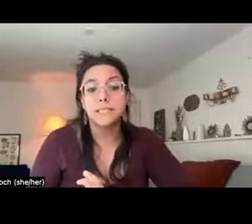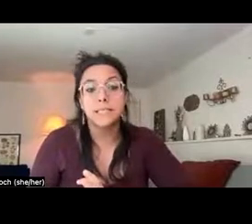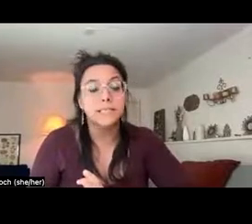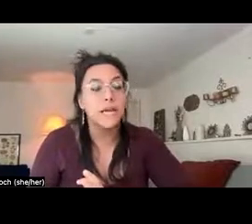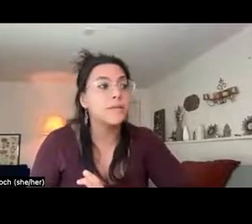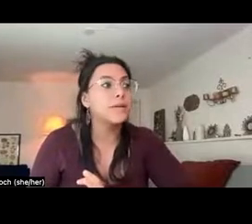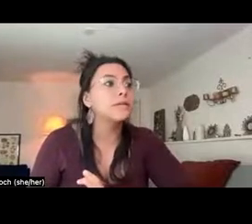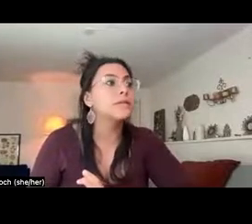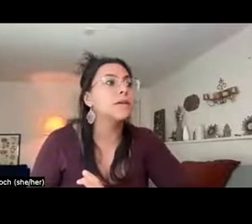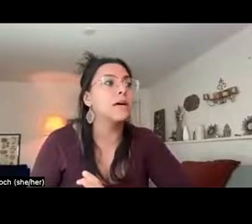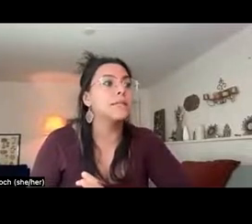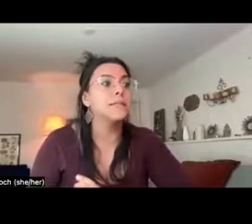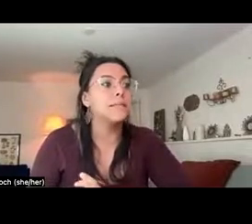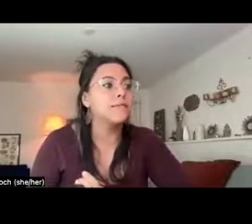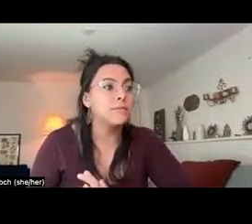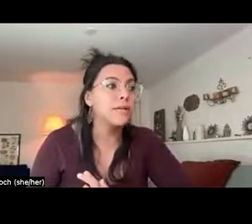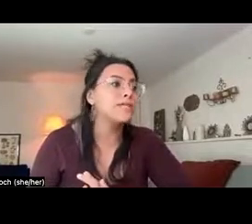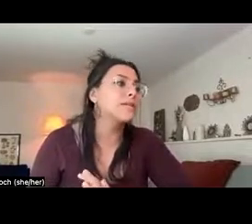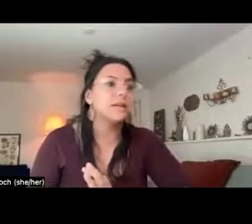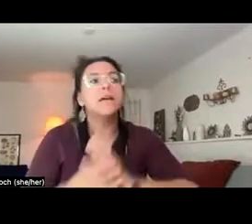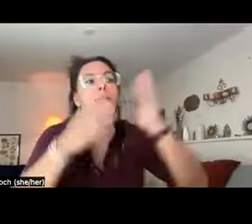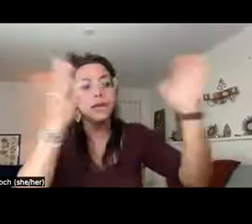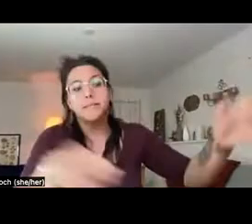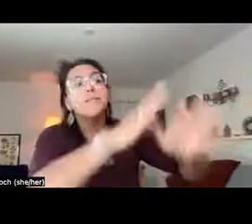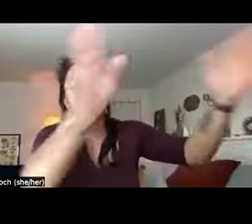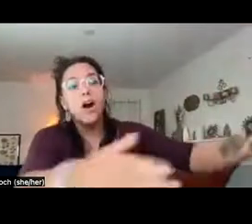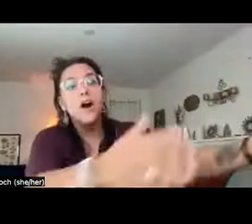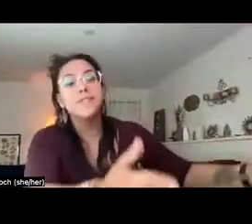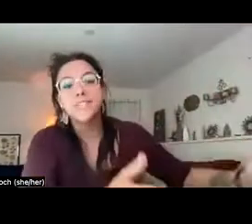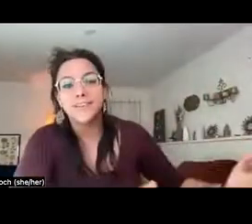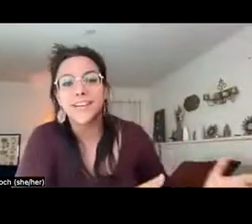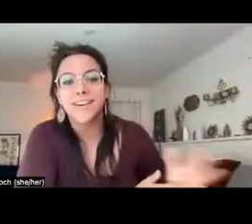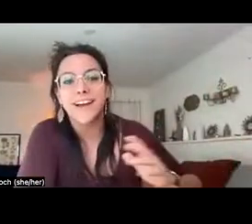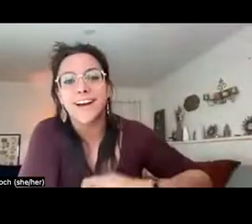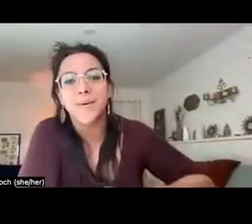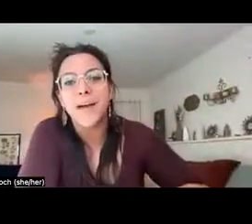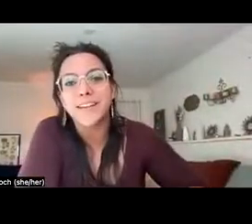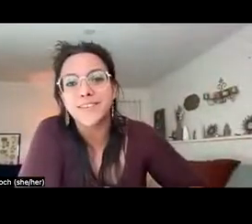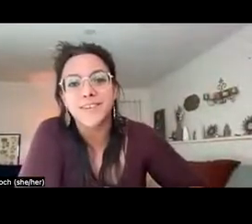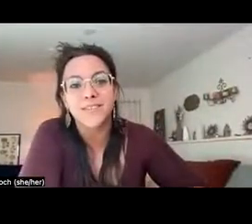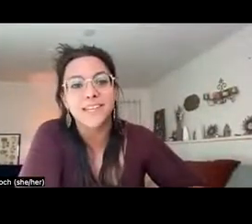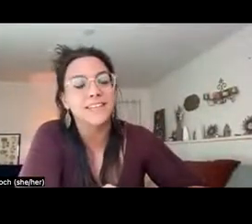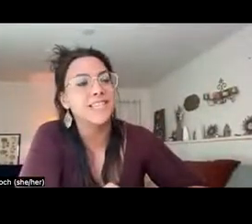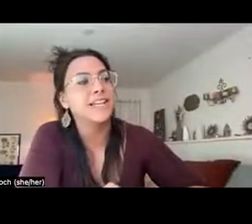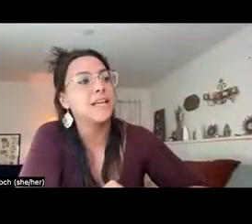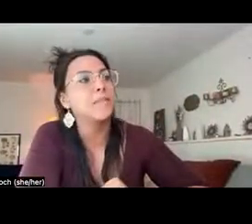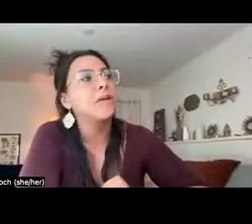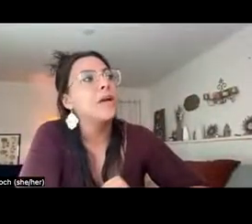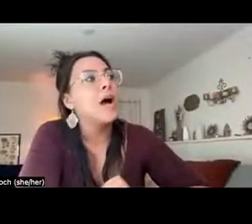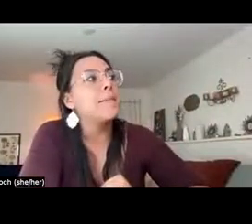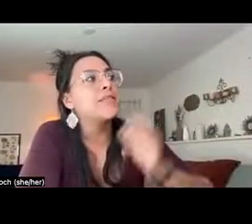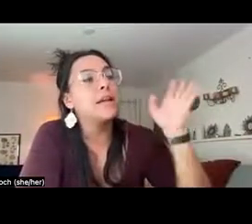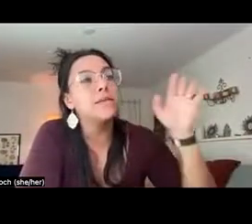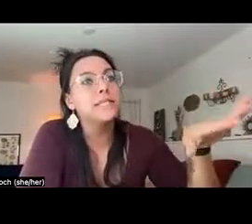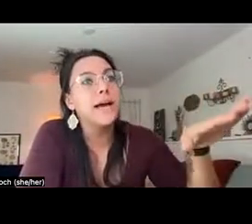naturalistic psilocybin use. Uh, psilocybin for depression, uh, anyways, uh, all of these are here, um, and you can all take a look at them.